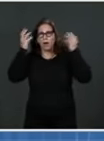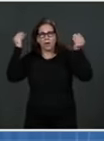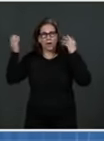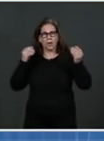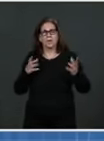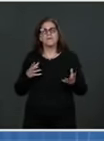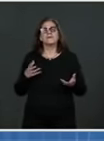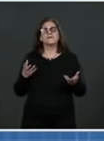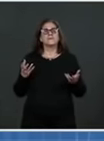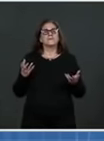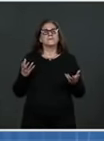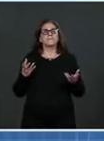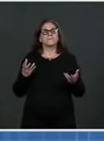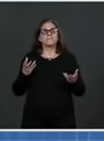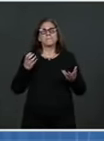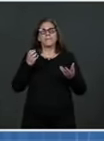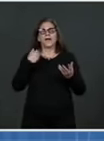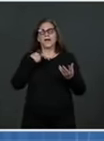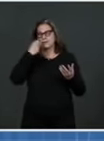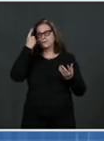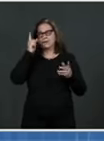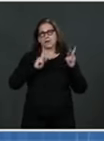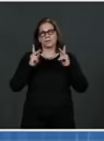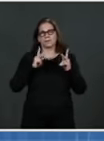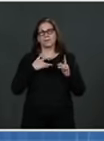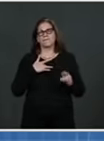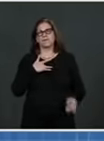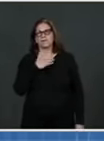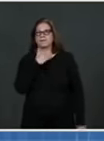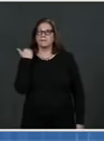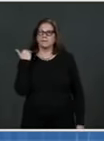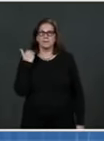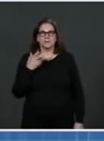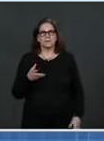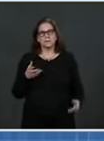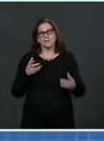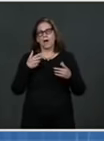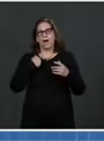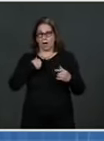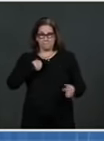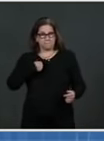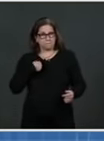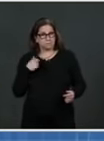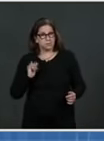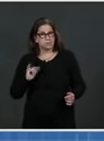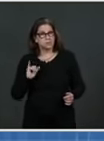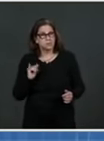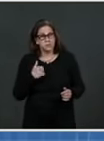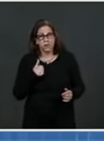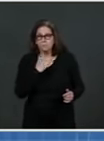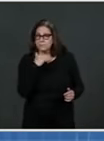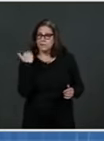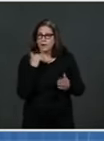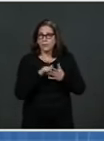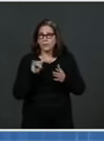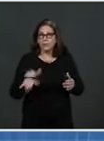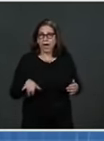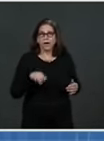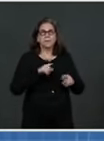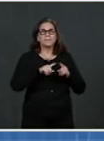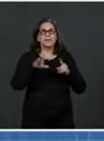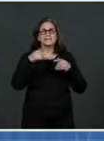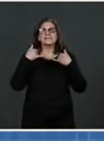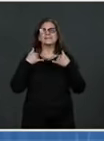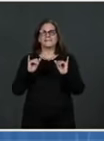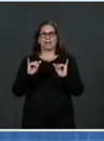As I mentioned, I too want to be done with this. The thing that's different this time is that we actually have it in our power to be done with the scale of